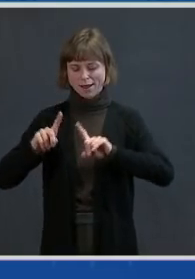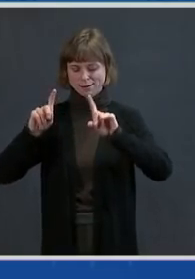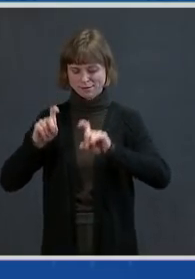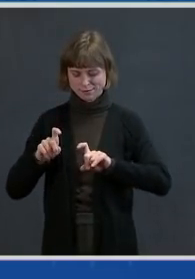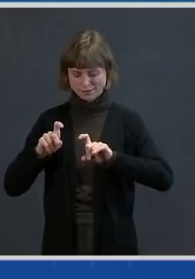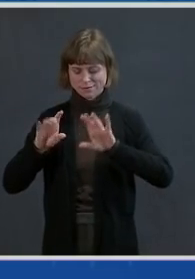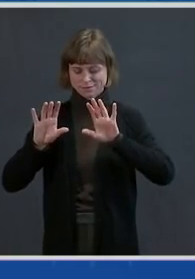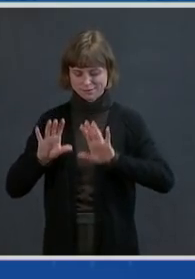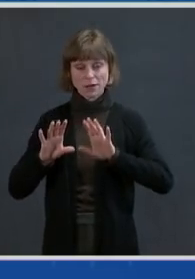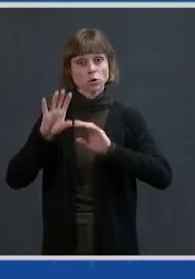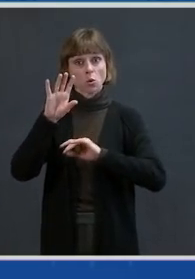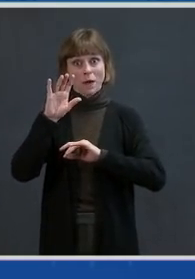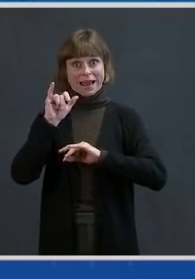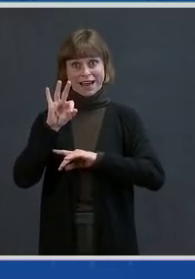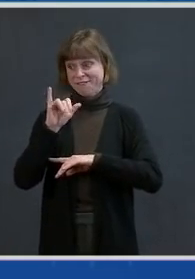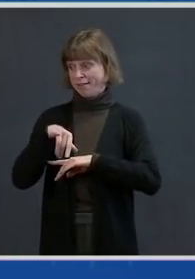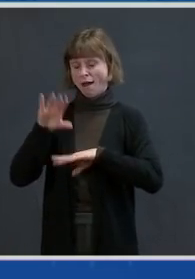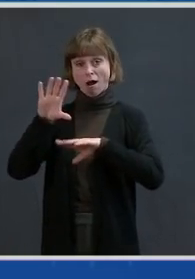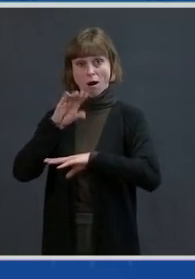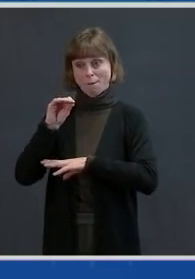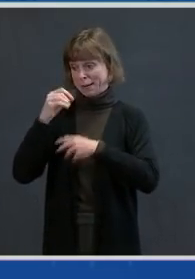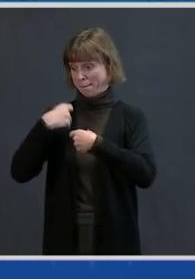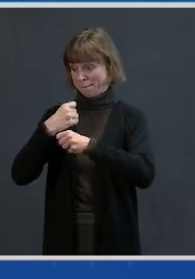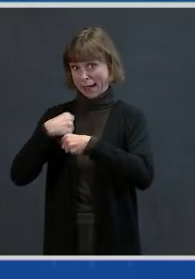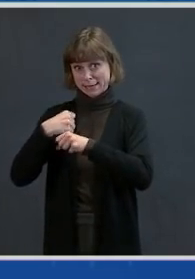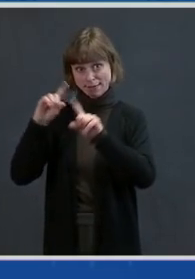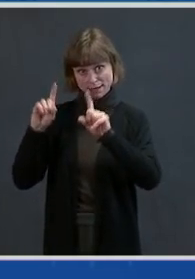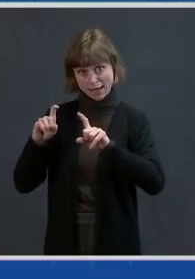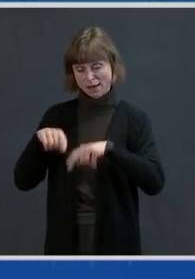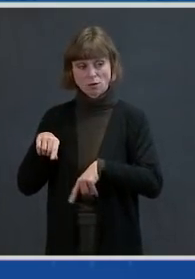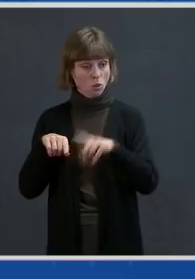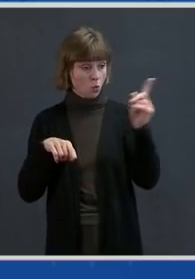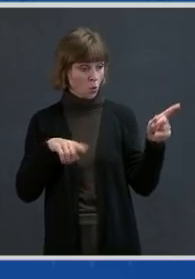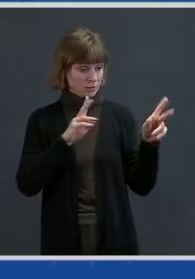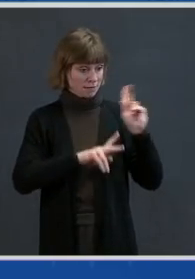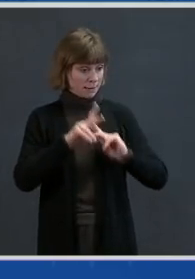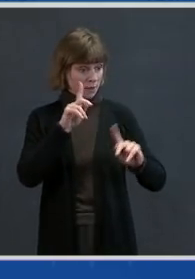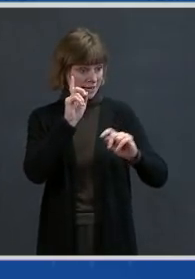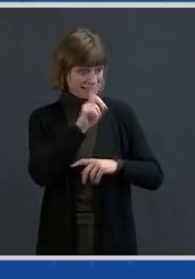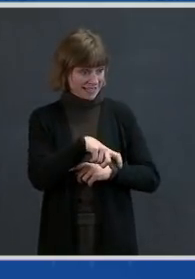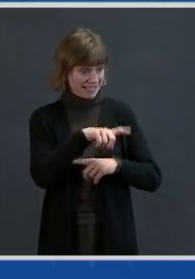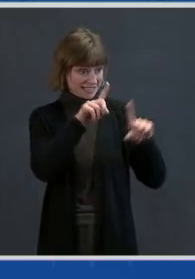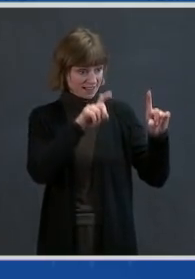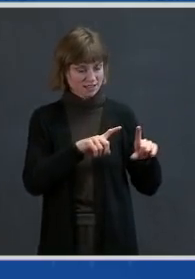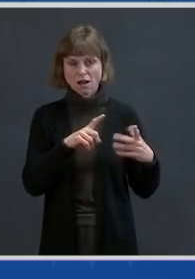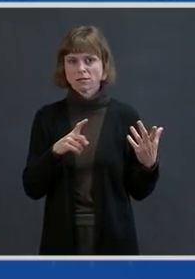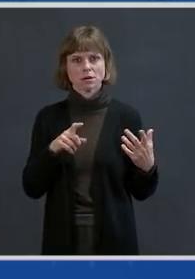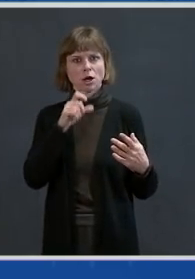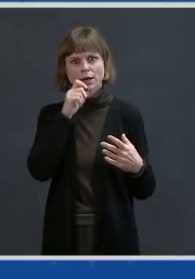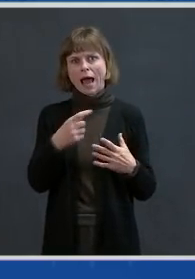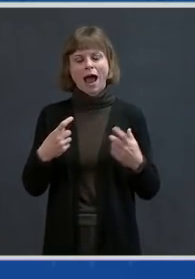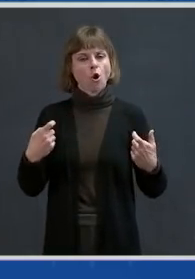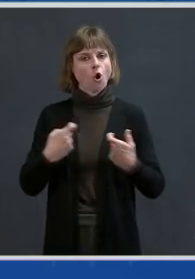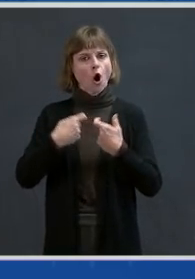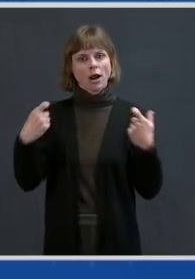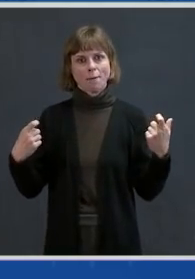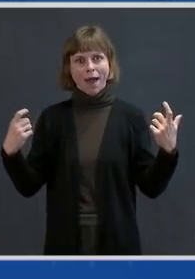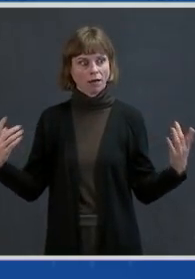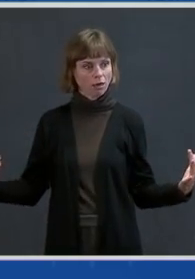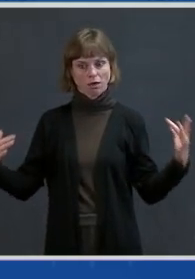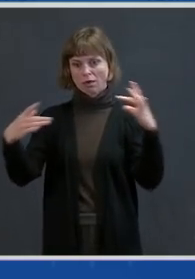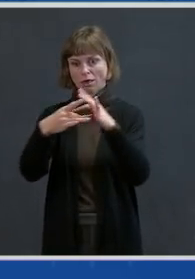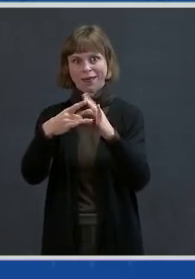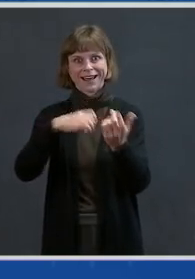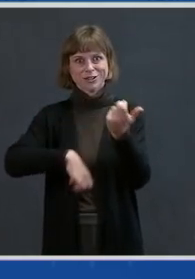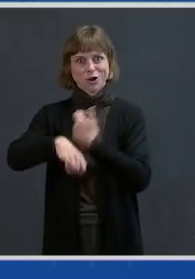makes a test and just because people need a test doesn't mean that they're automatically finding one another. So this is an initiative we'd be happy to provide